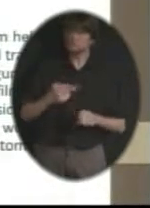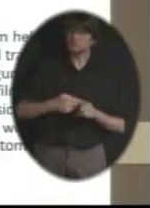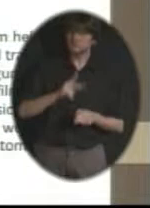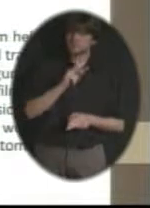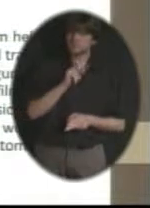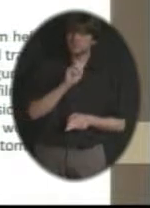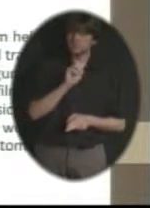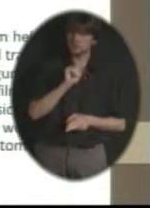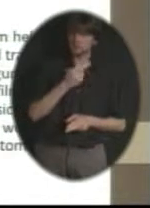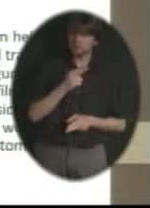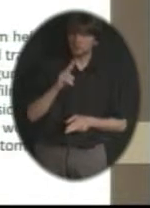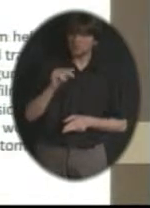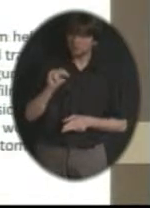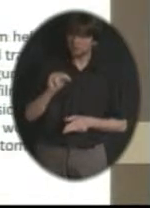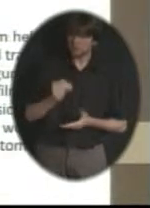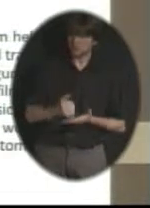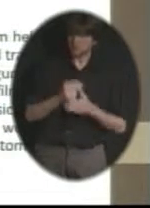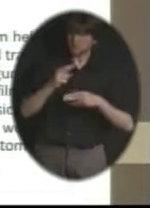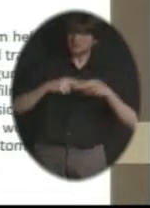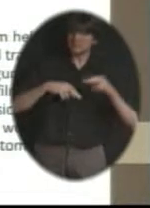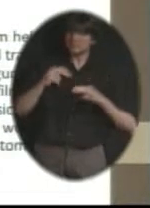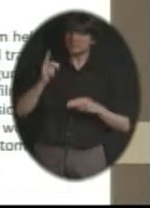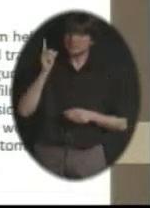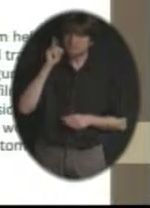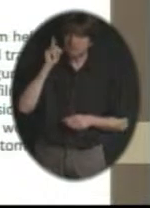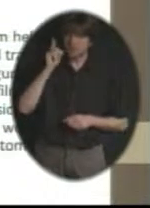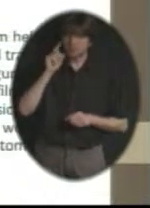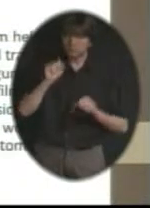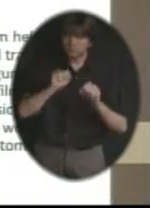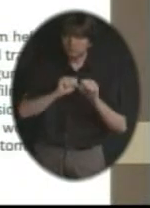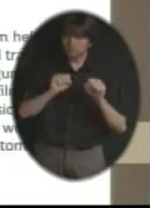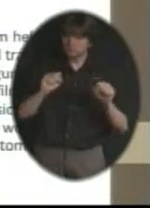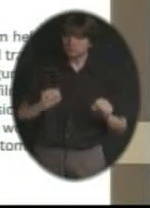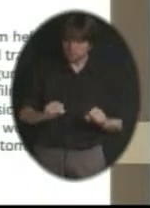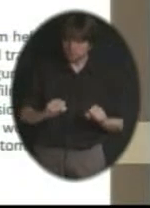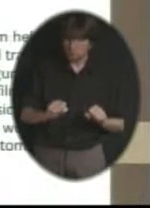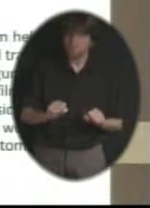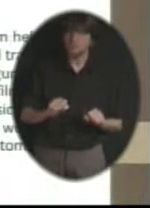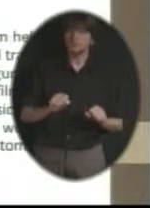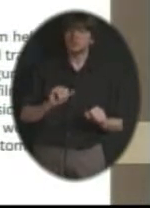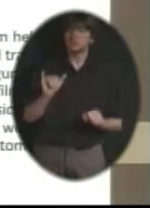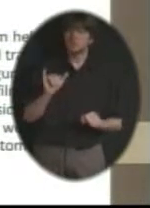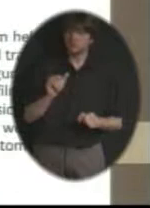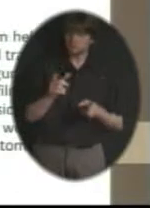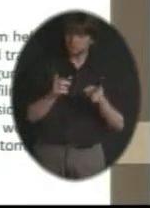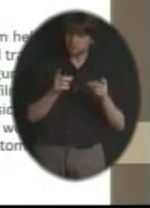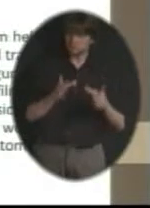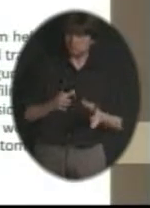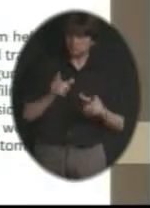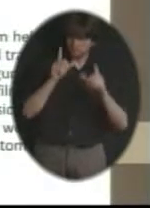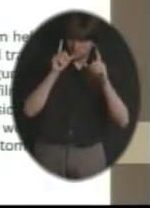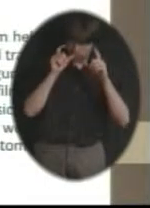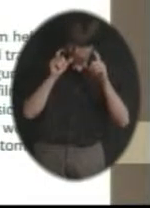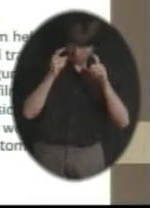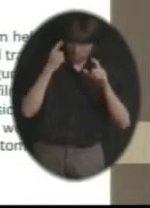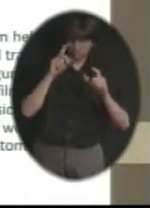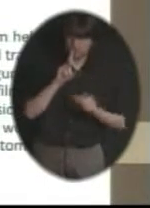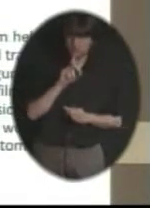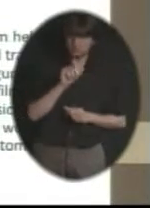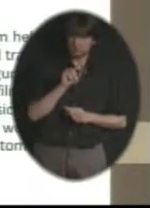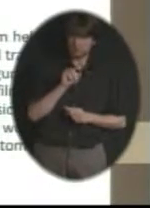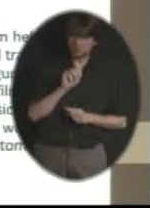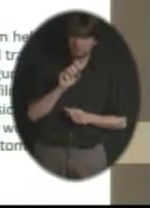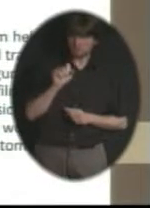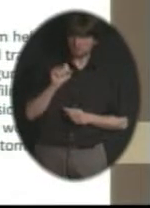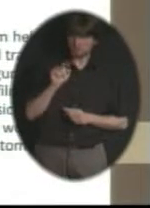and just recently finished out as the director of photography for Dave Stewart, who was a former member of the band The